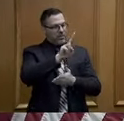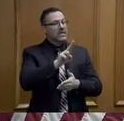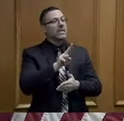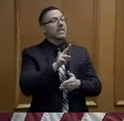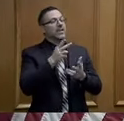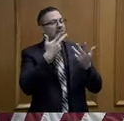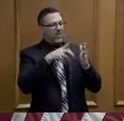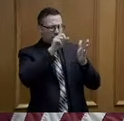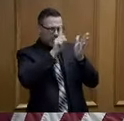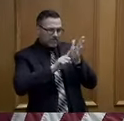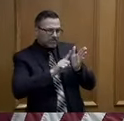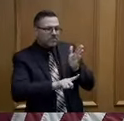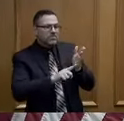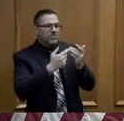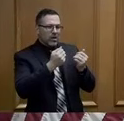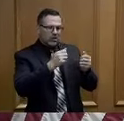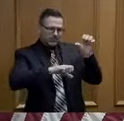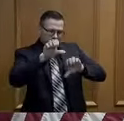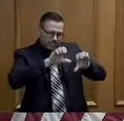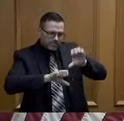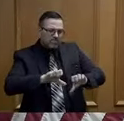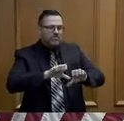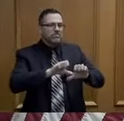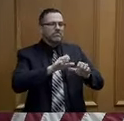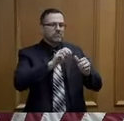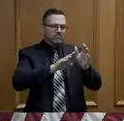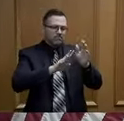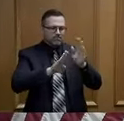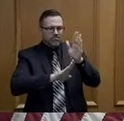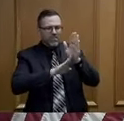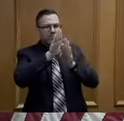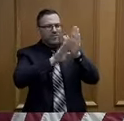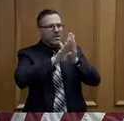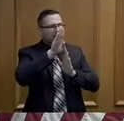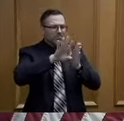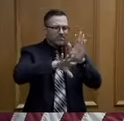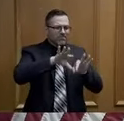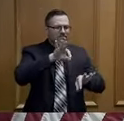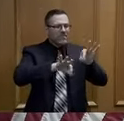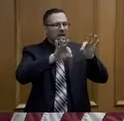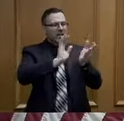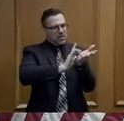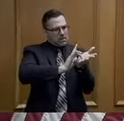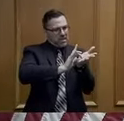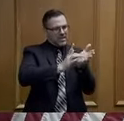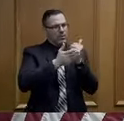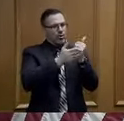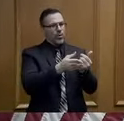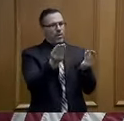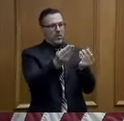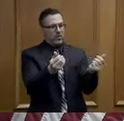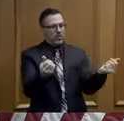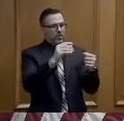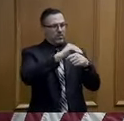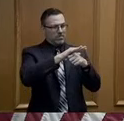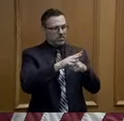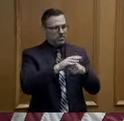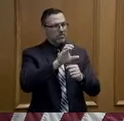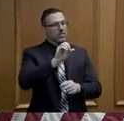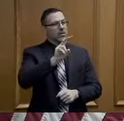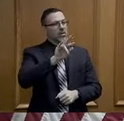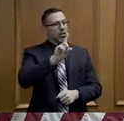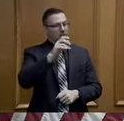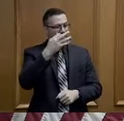antivirus therapies so we've got really brilliant minds developing really innovative ways